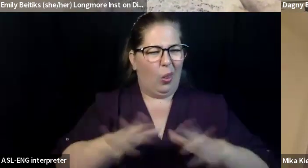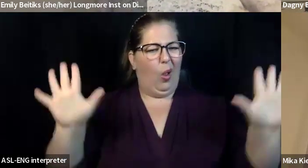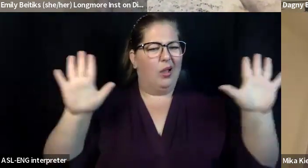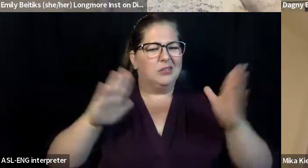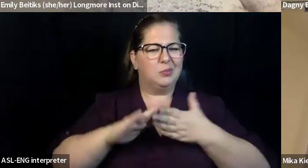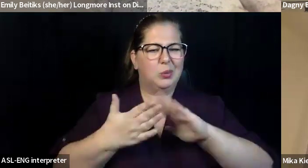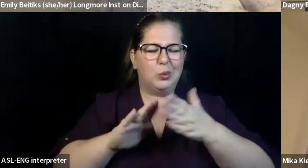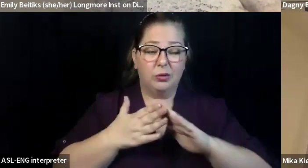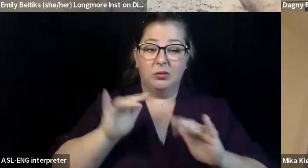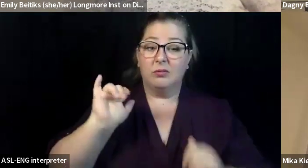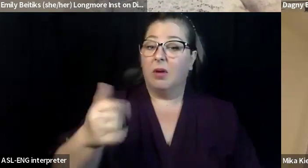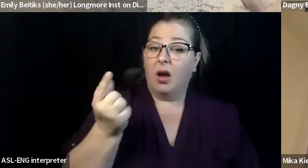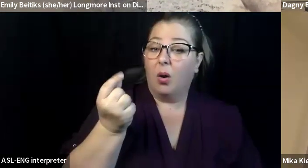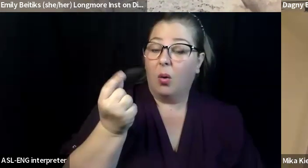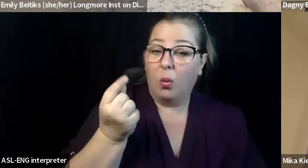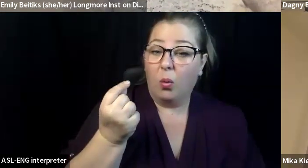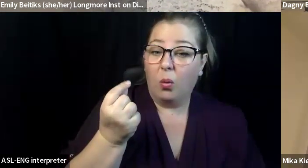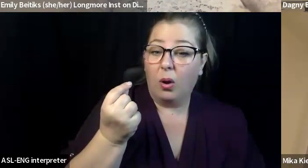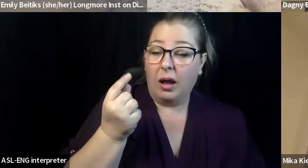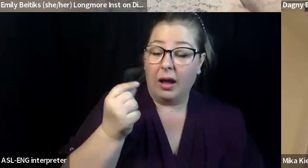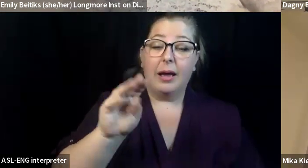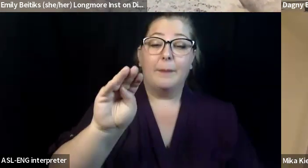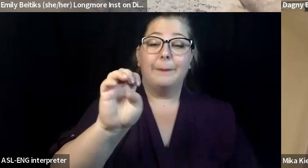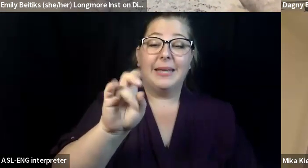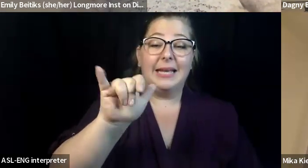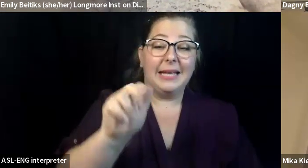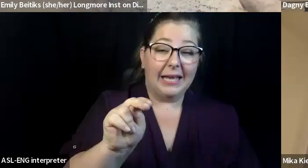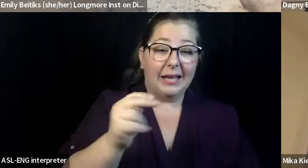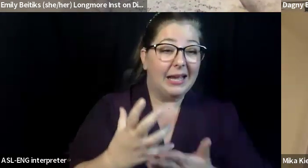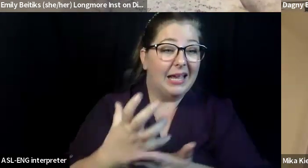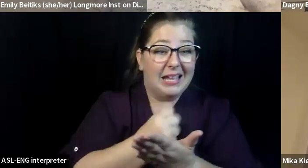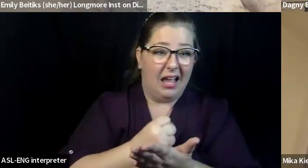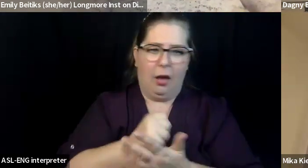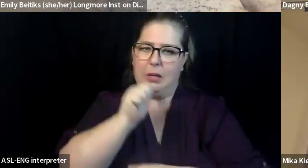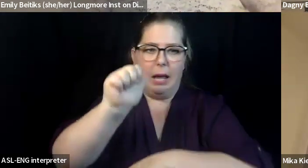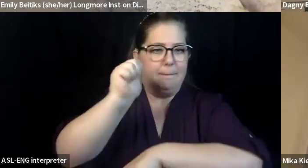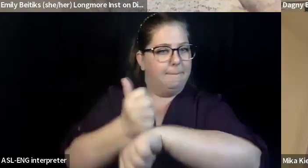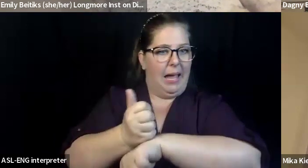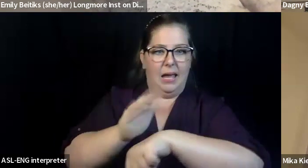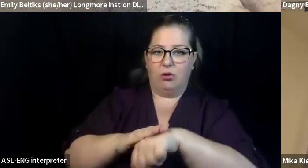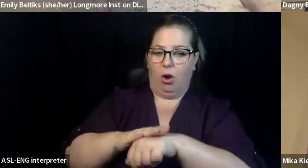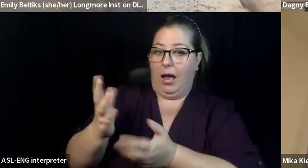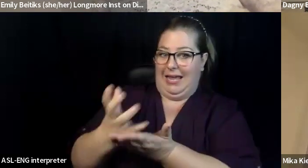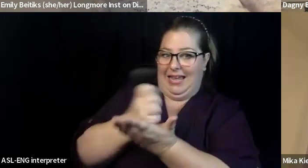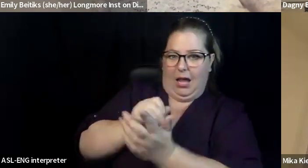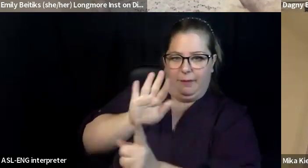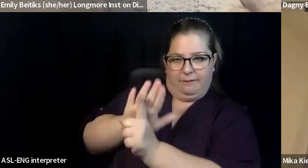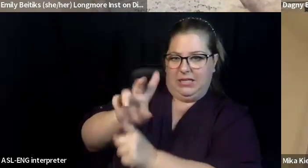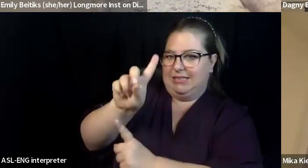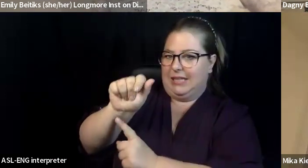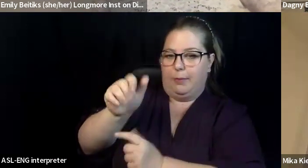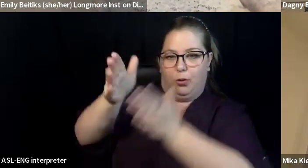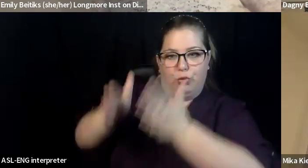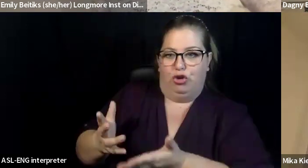$20,150 for one. Wow. That is more than all, almost all